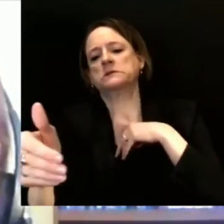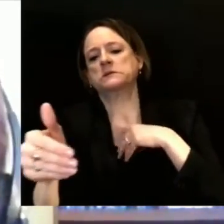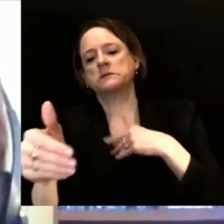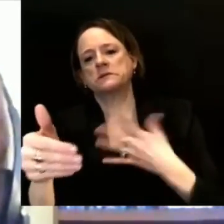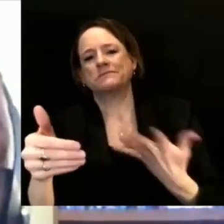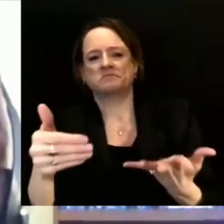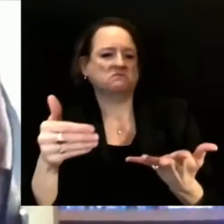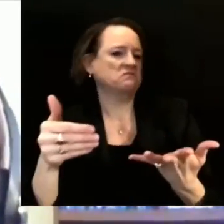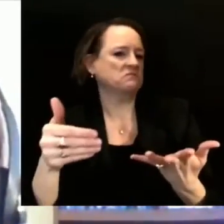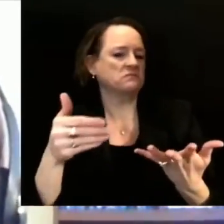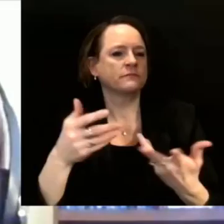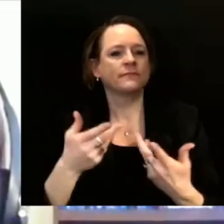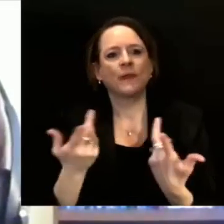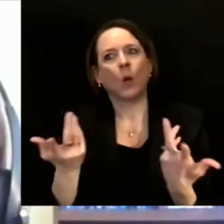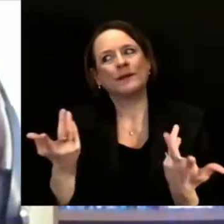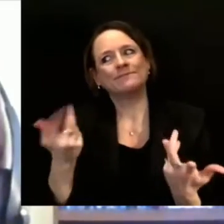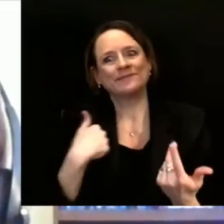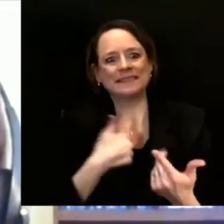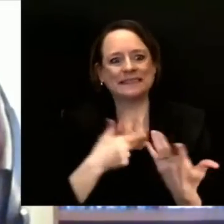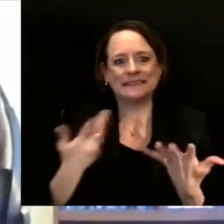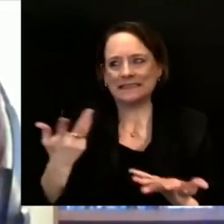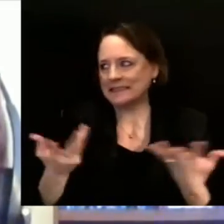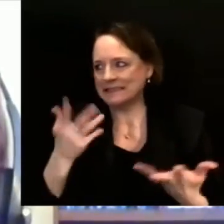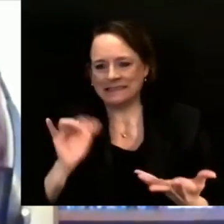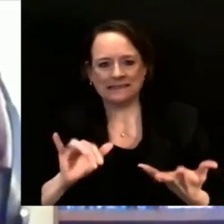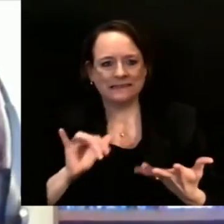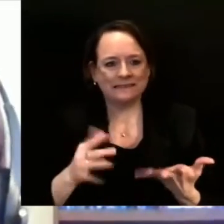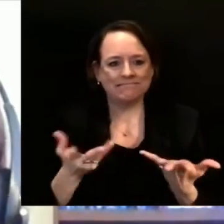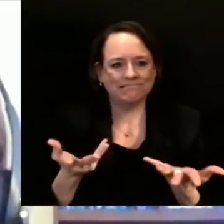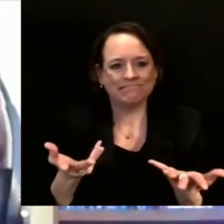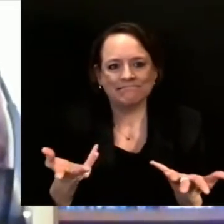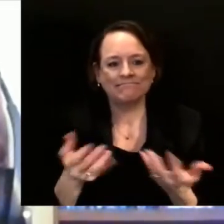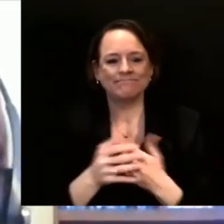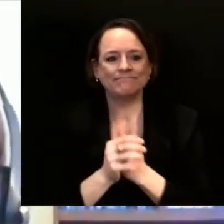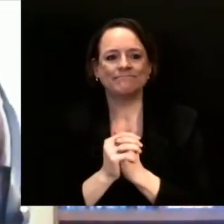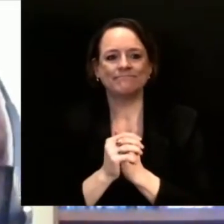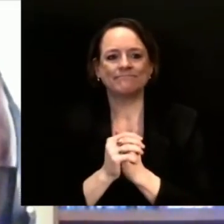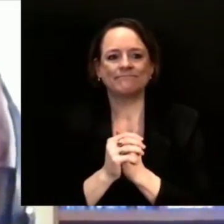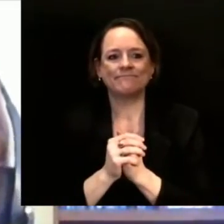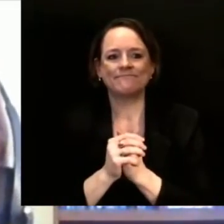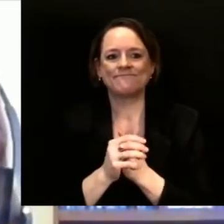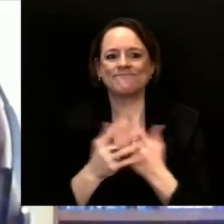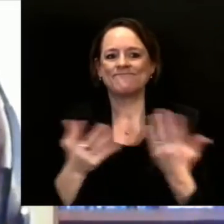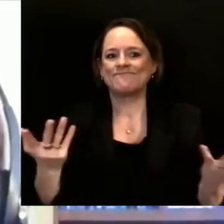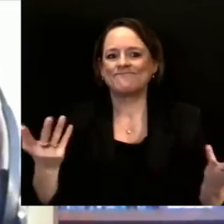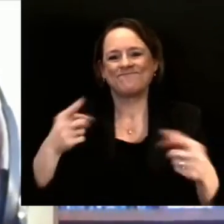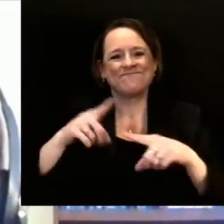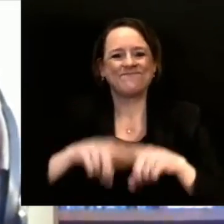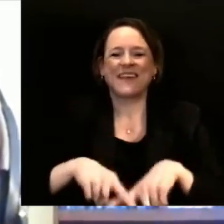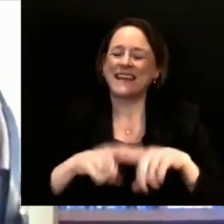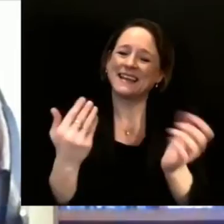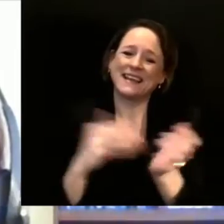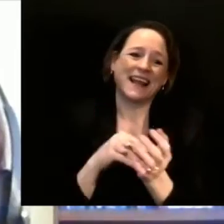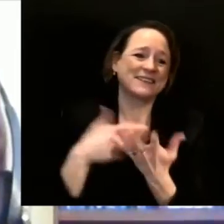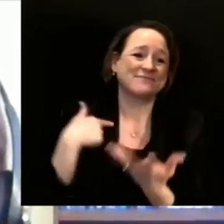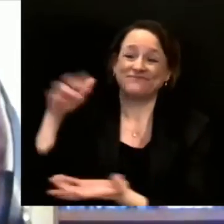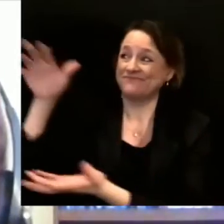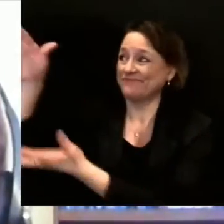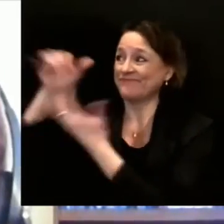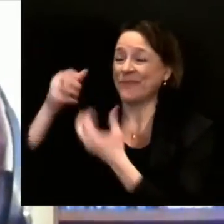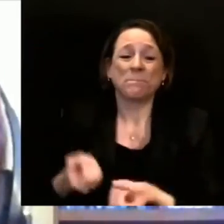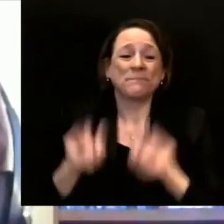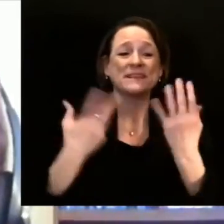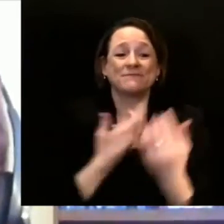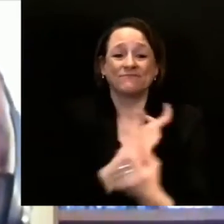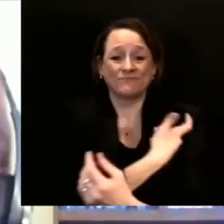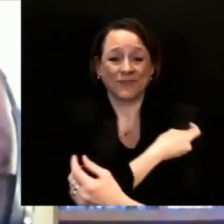have, how quickly it can be distributed to the states and our local vaccinators, and how quickly they can get it in arms.